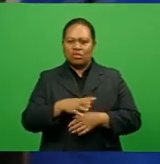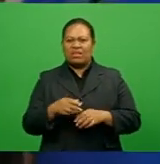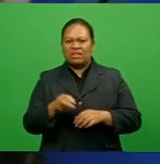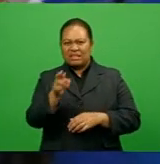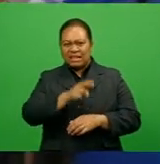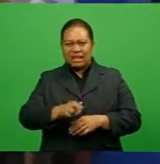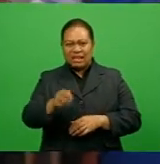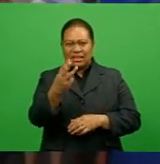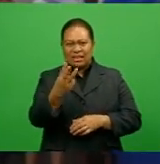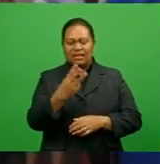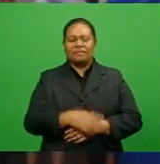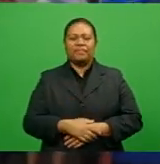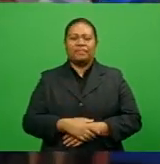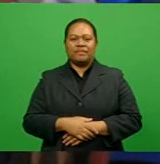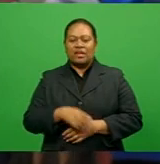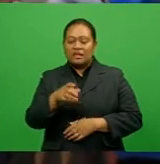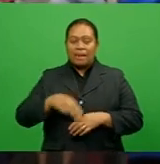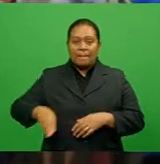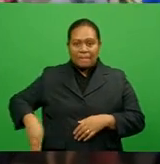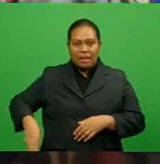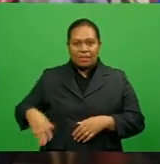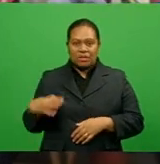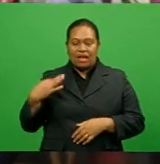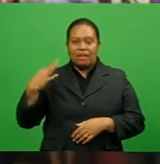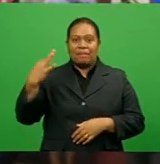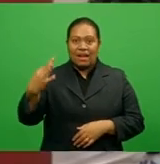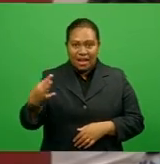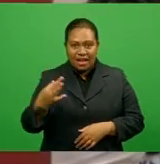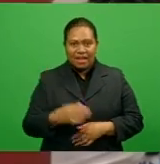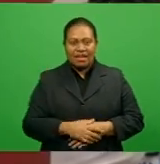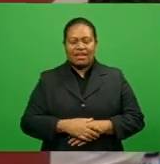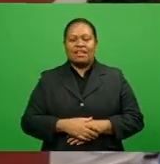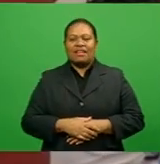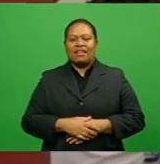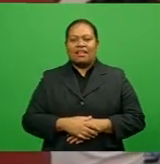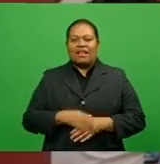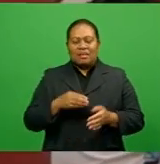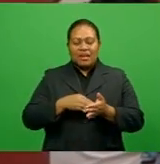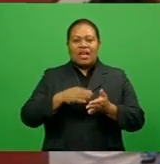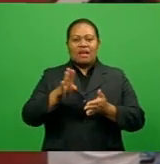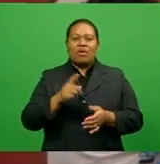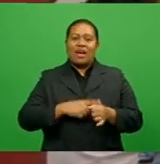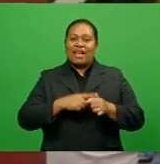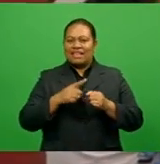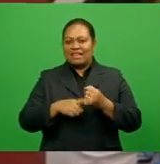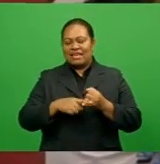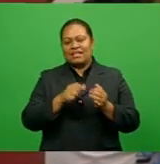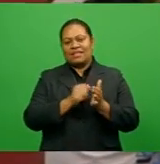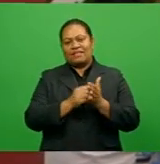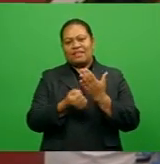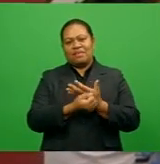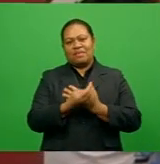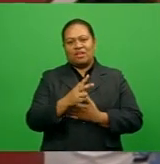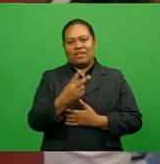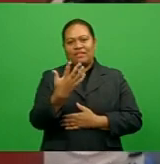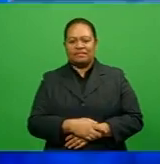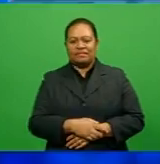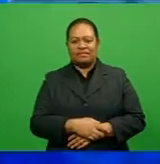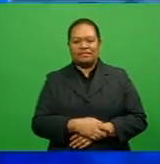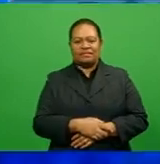These funds are for members who have applied for and had their applications approved up until September 25th.